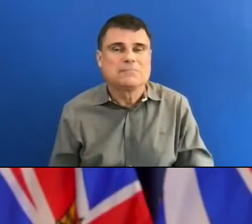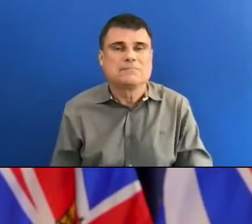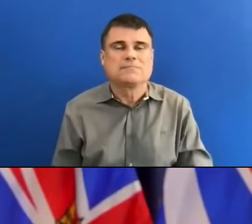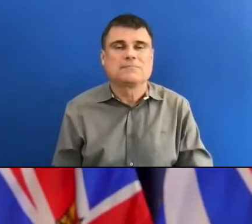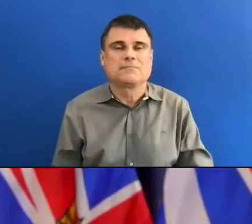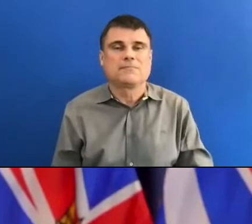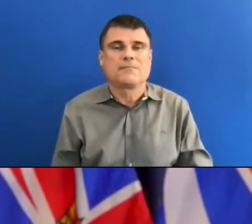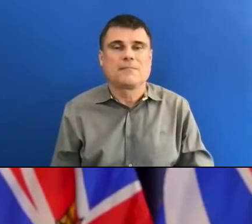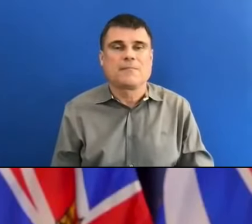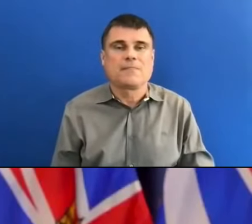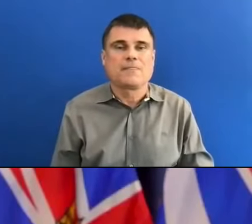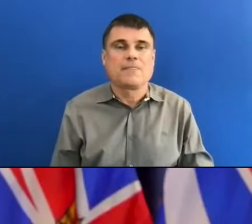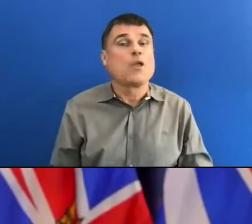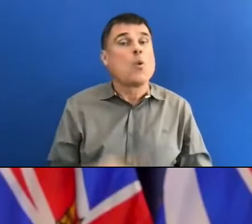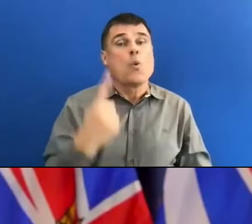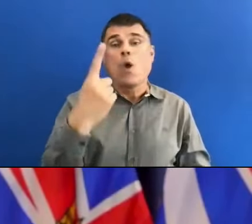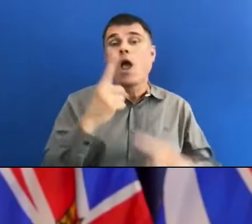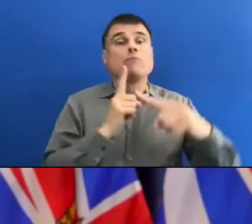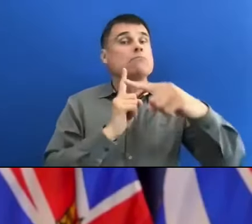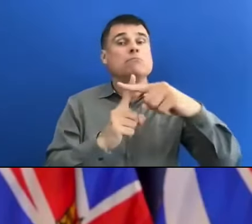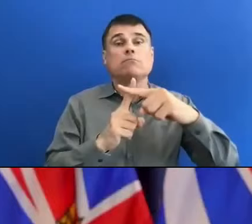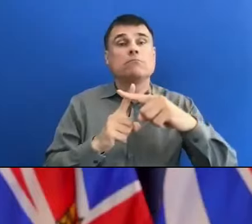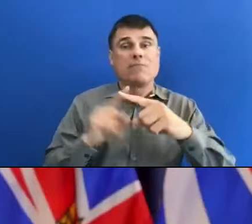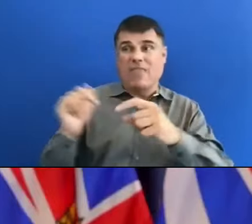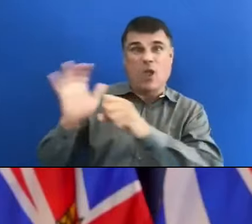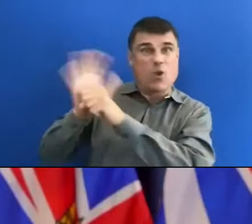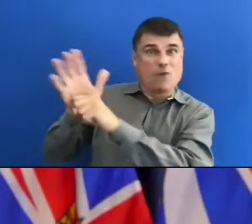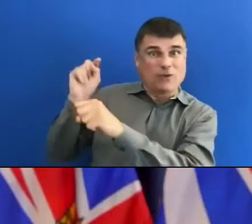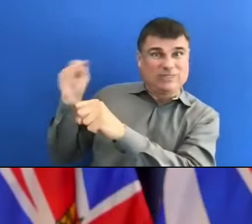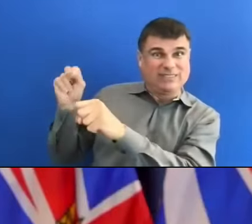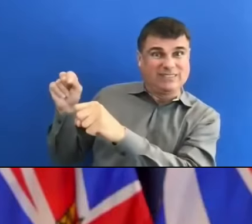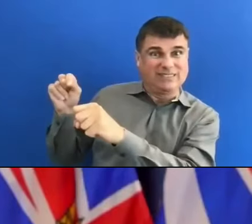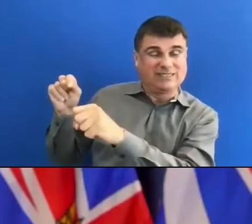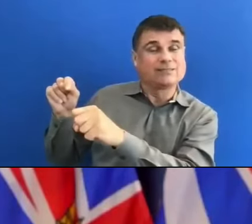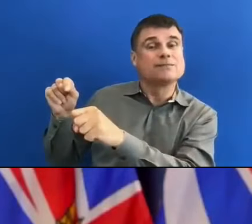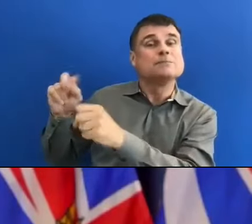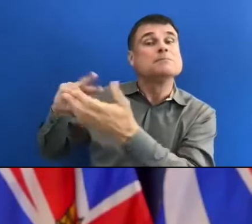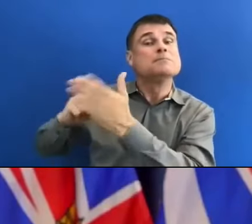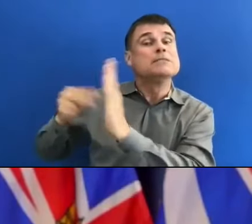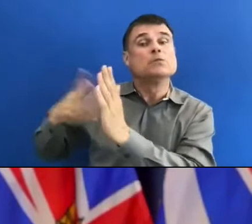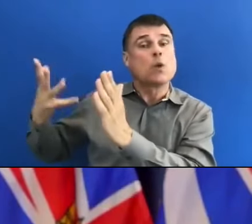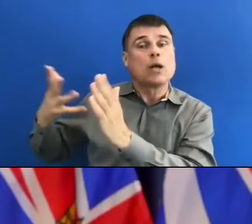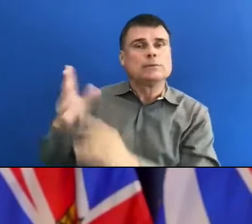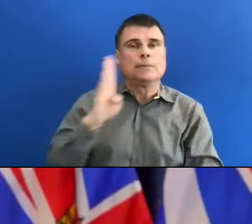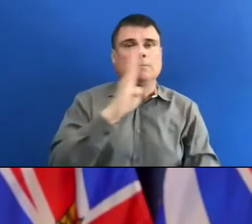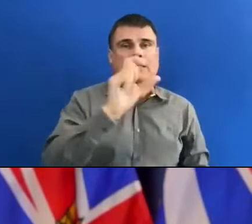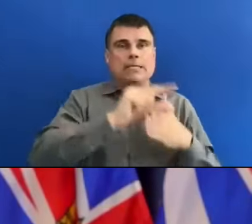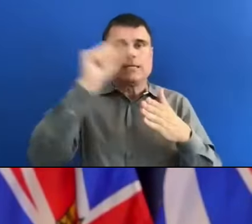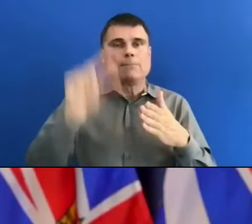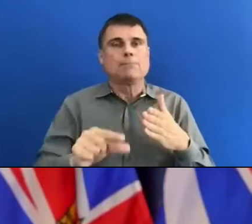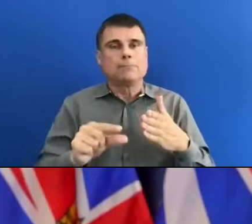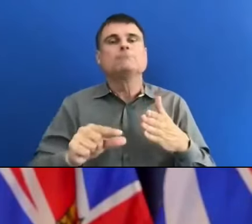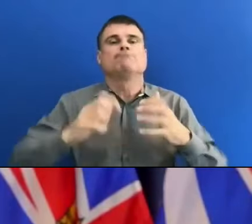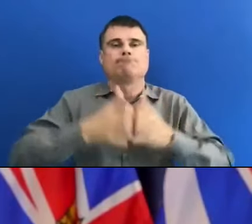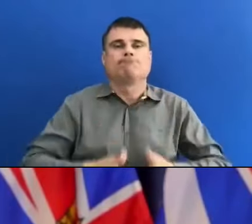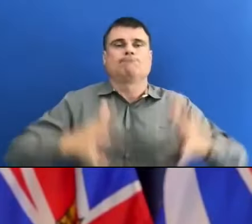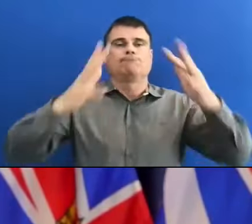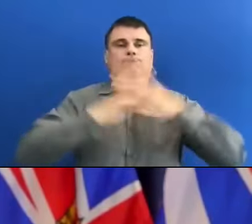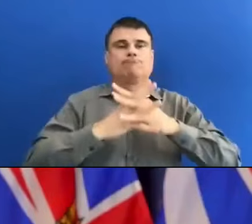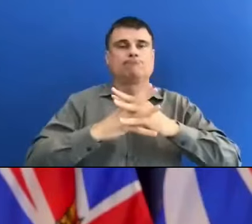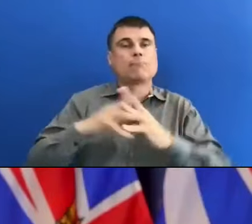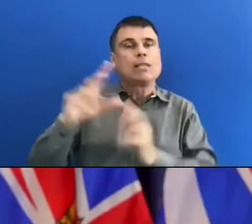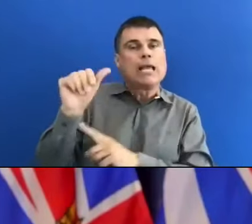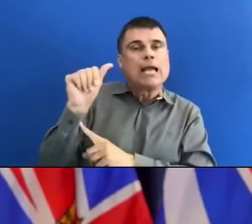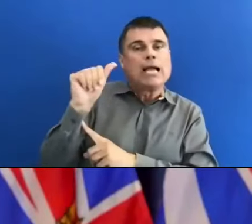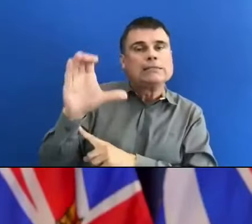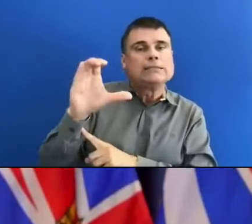of COVID is that that allowed us to make significant investments in air conditioning and HVAC systems within our public school system.